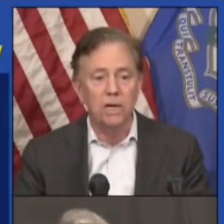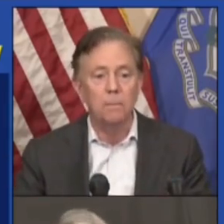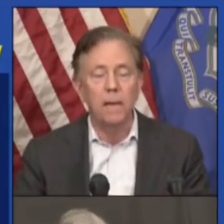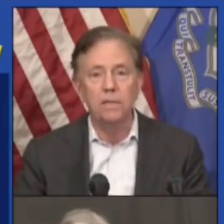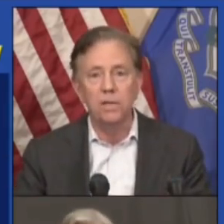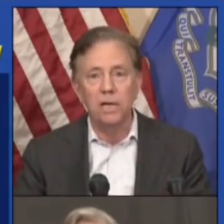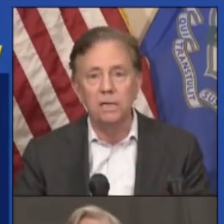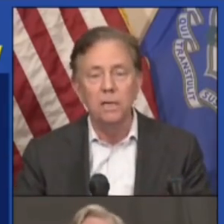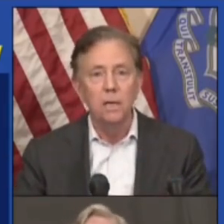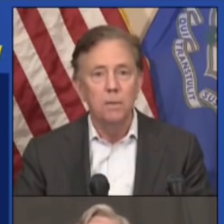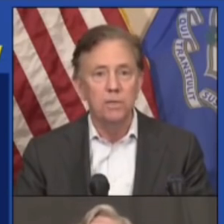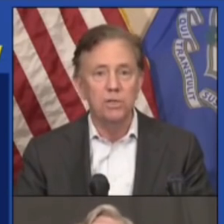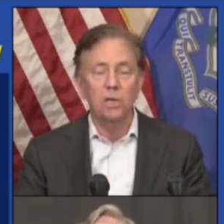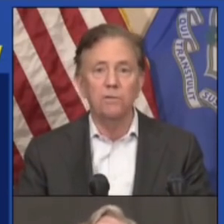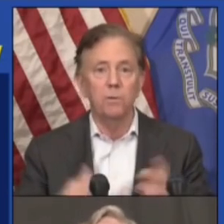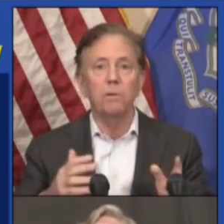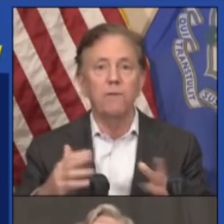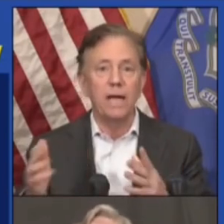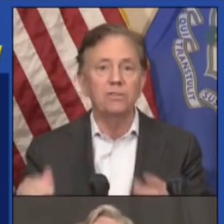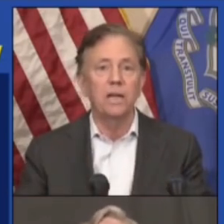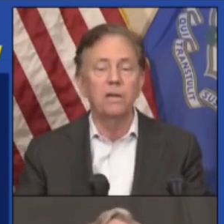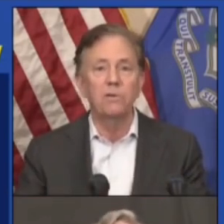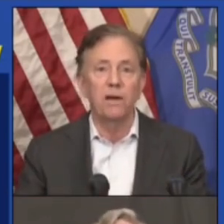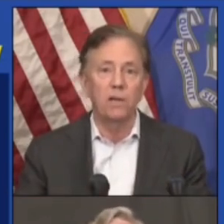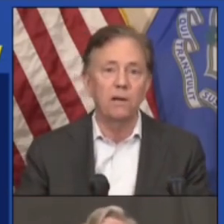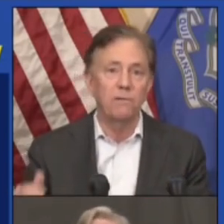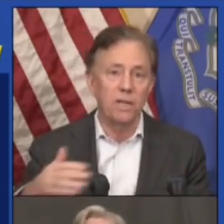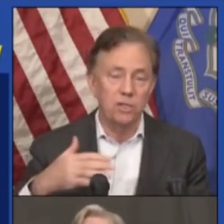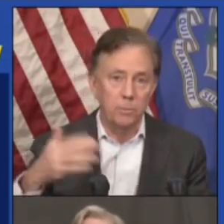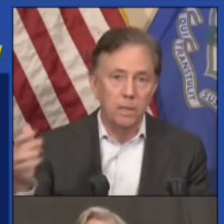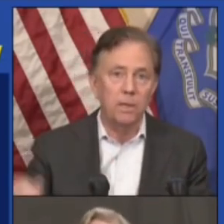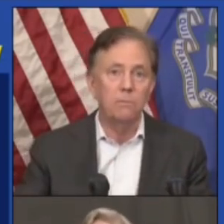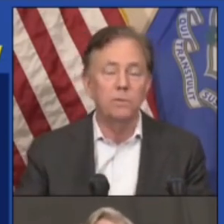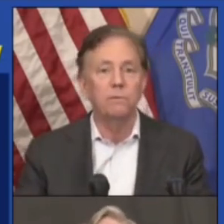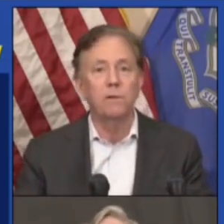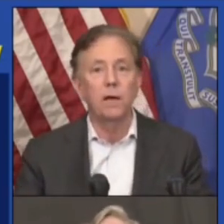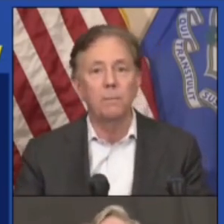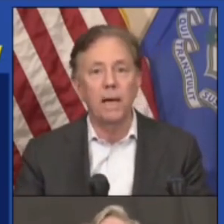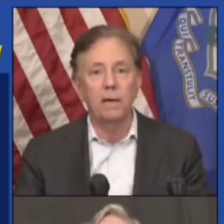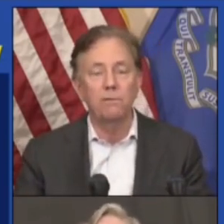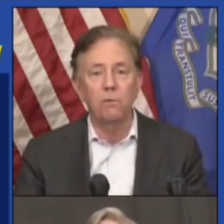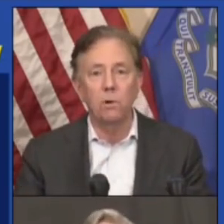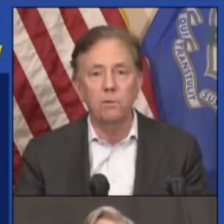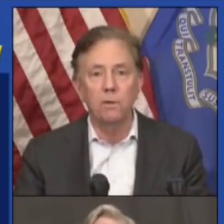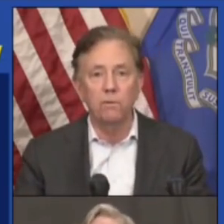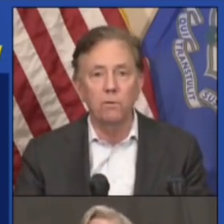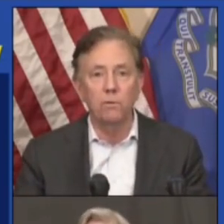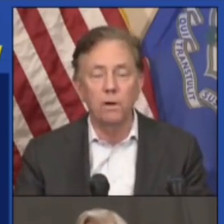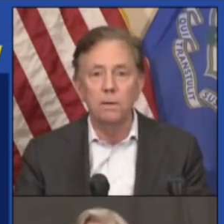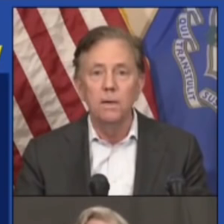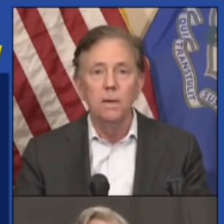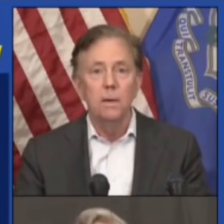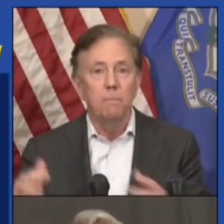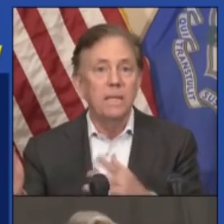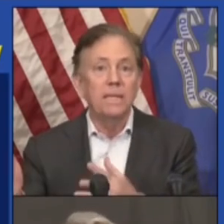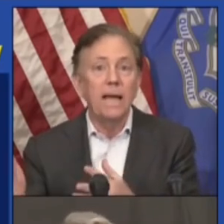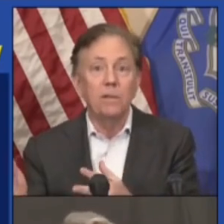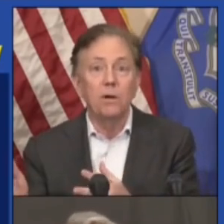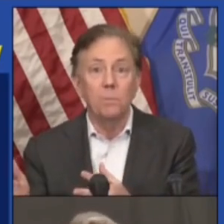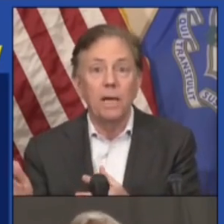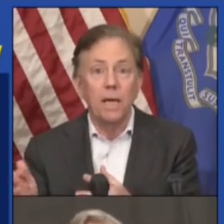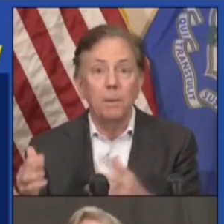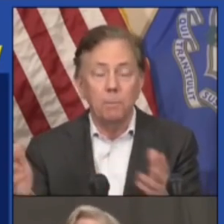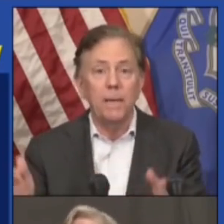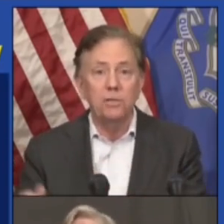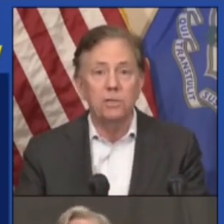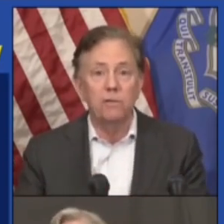It's not a mandate. But still, if you've been vaccinated, you have a lot of flexibility when you fly back and forth. If you've been down